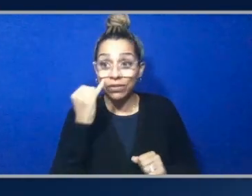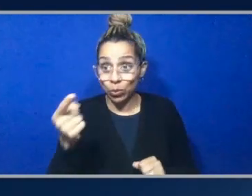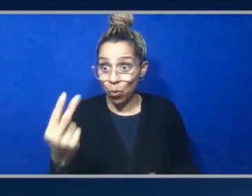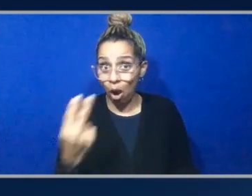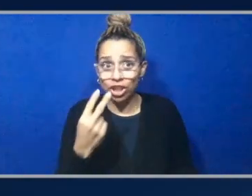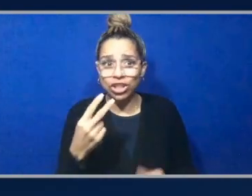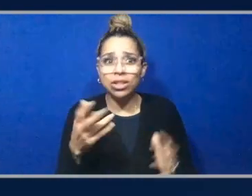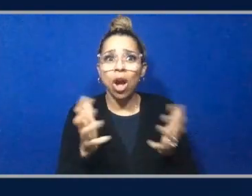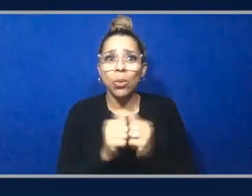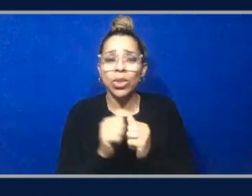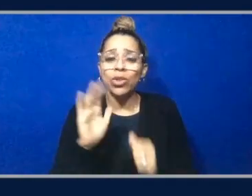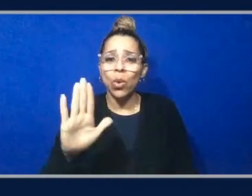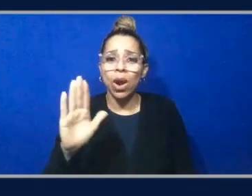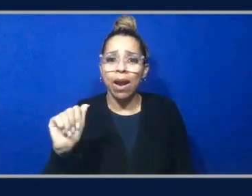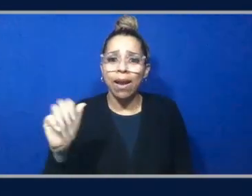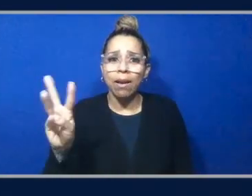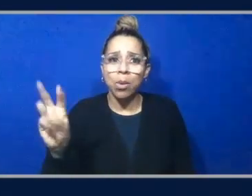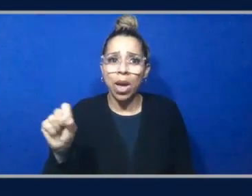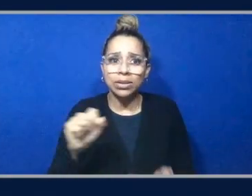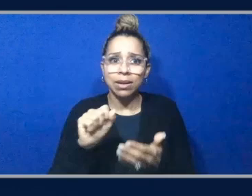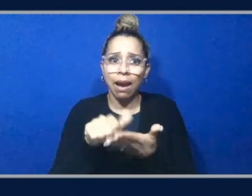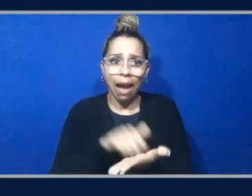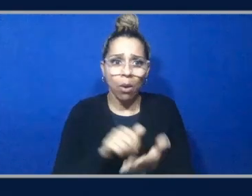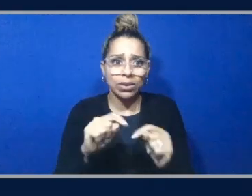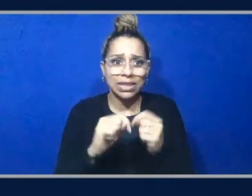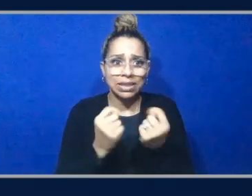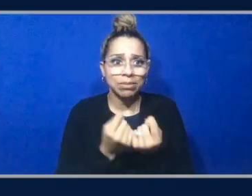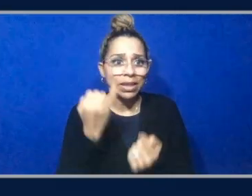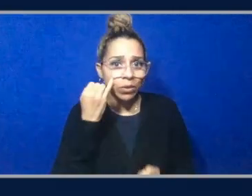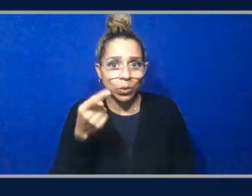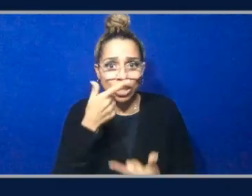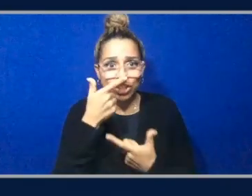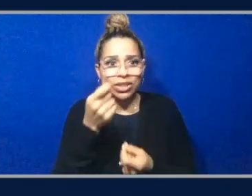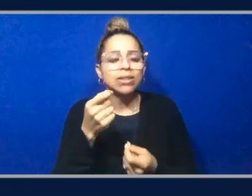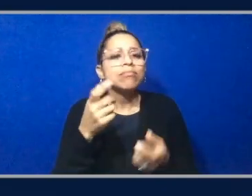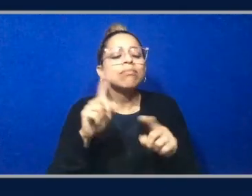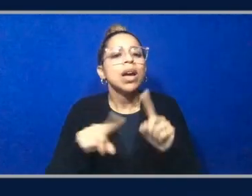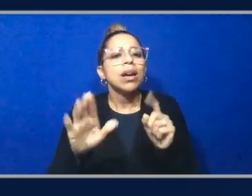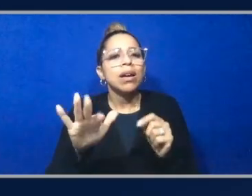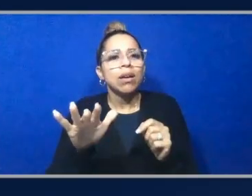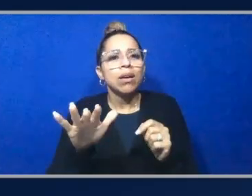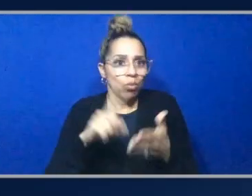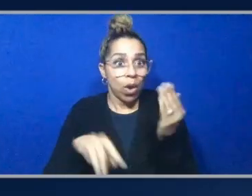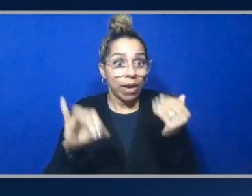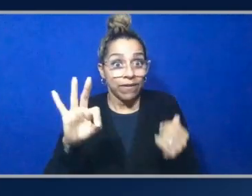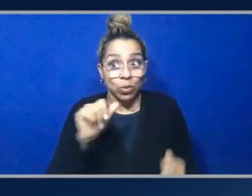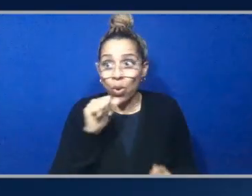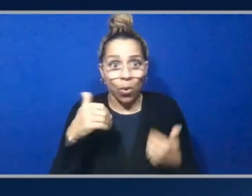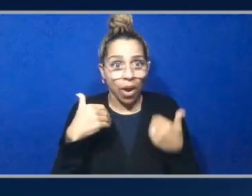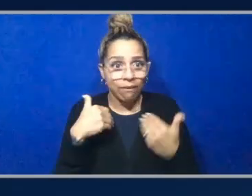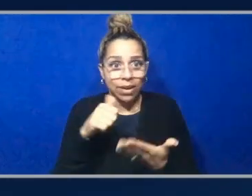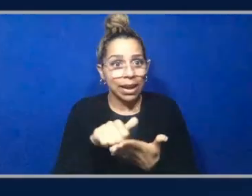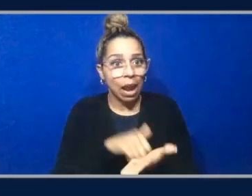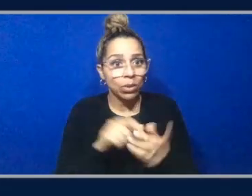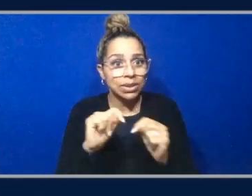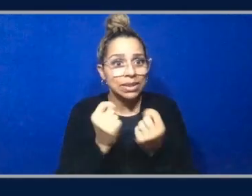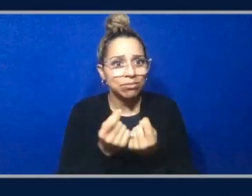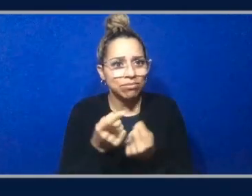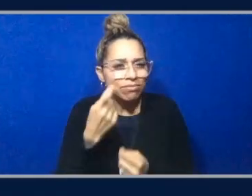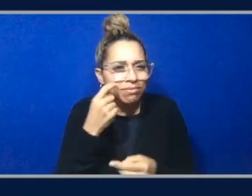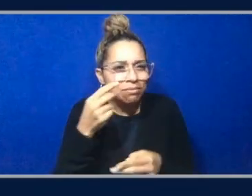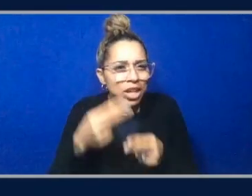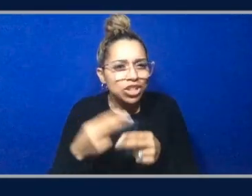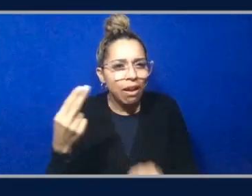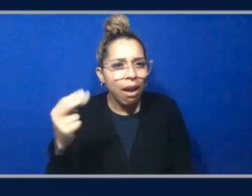account team, if this is something you're interested in, but what if you don't have an account team, uh, you mentioned that, that helm chart was available